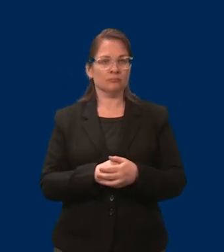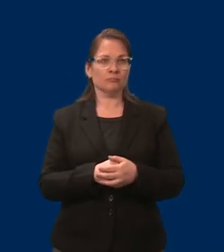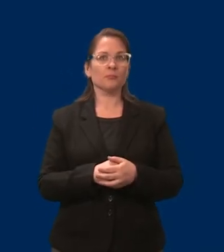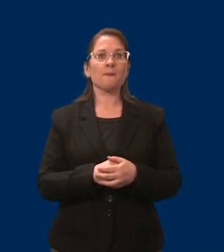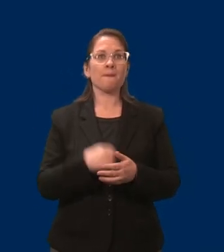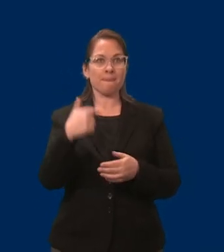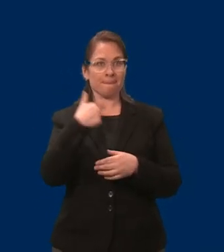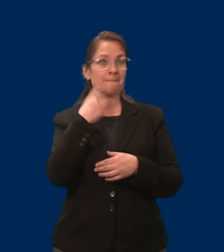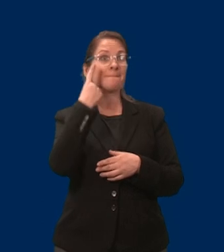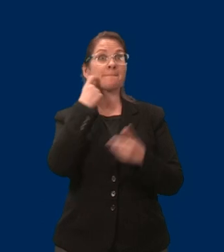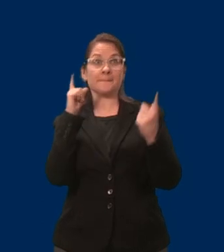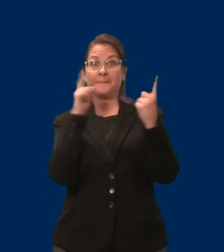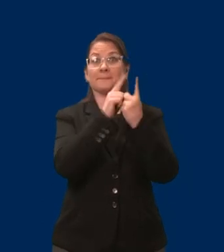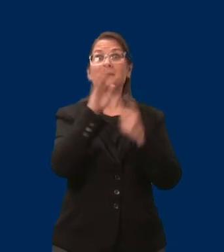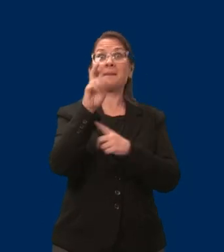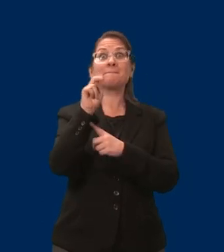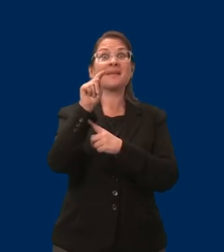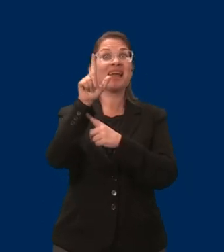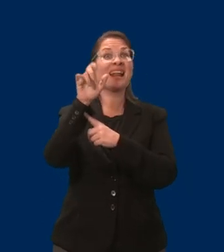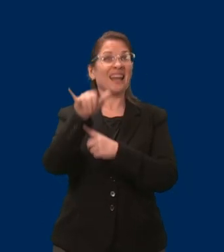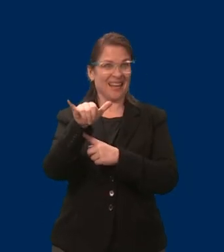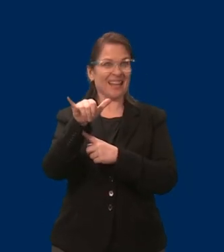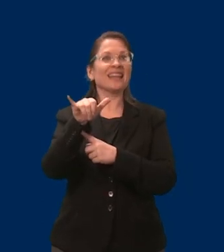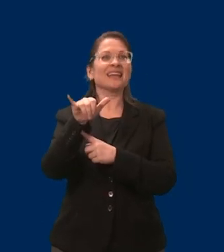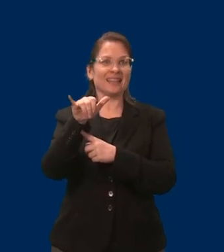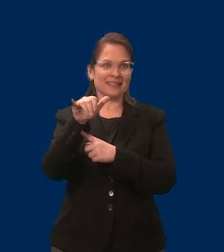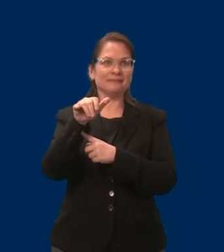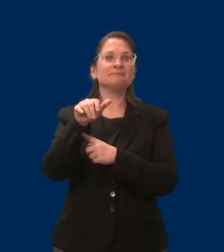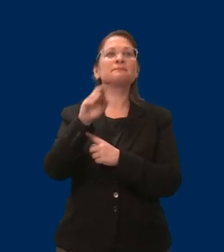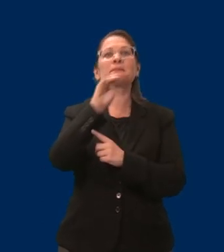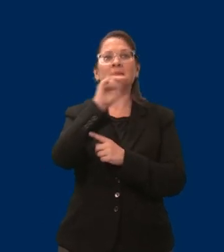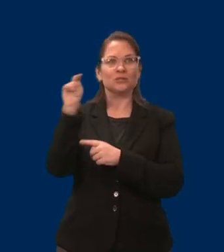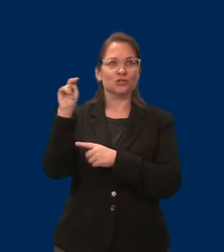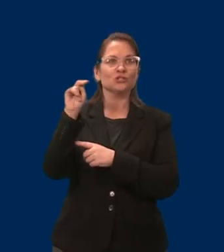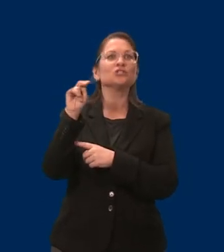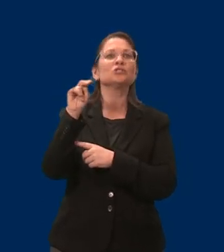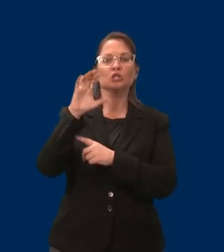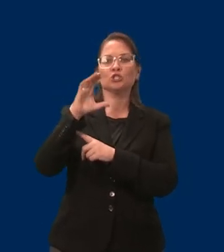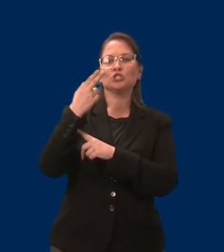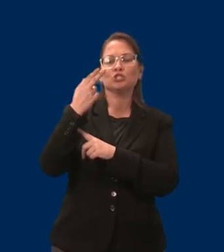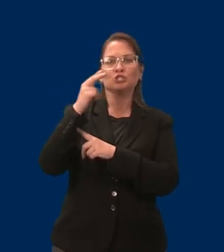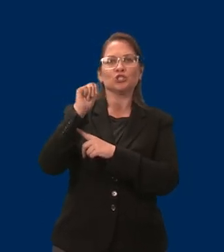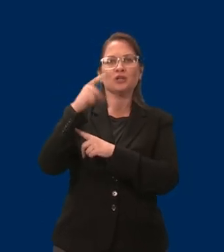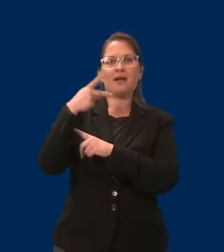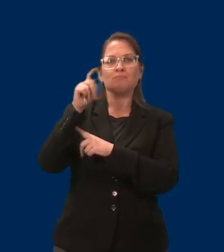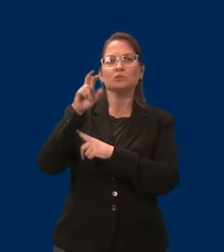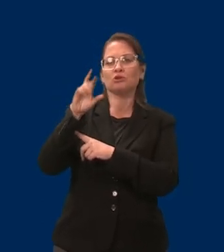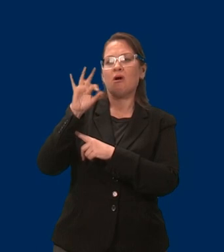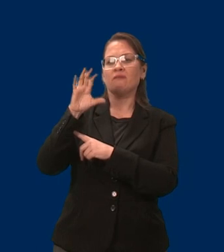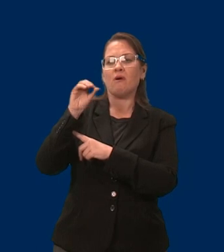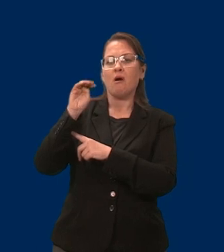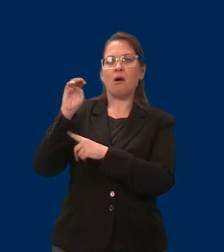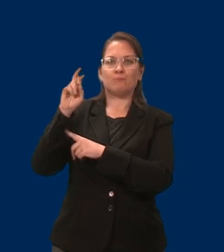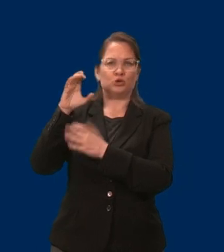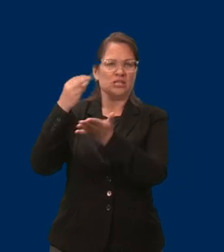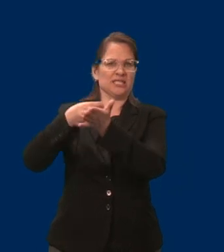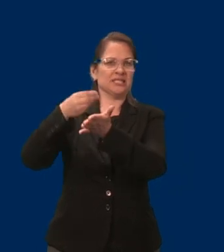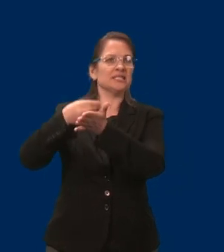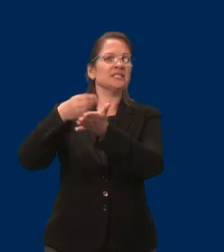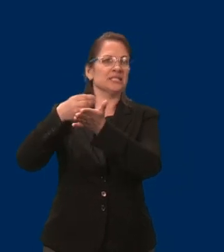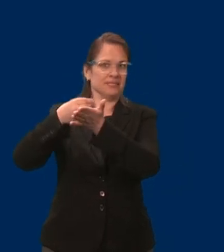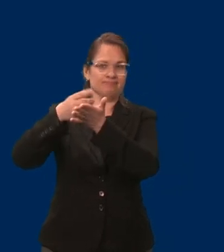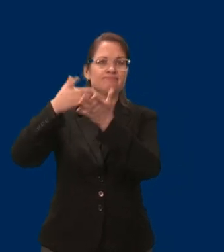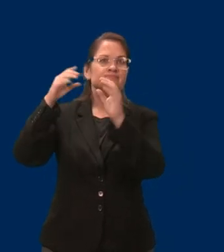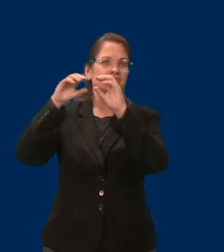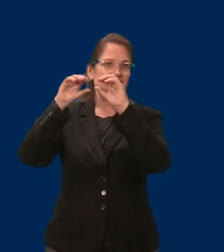Minnesota Chamber of Commerce. To me, this is a workforce issue period, right? We desperately